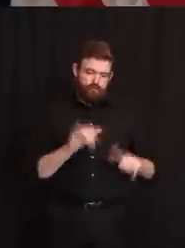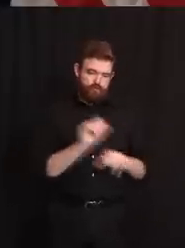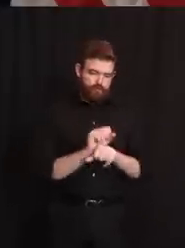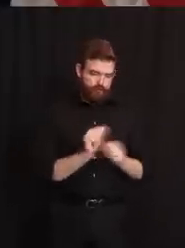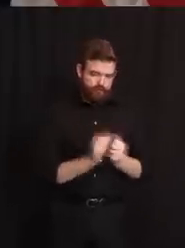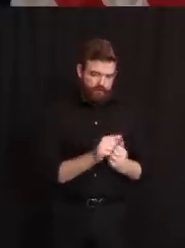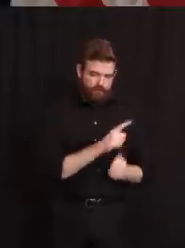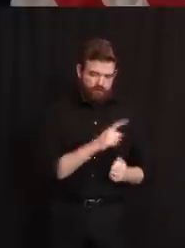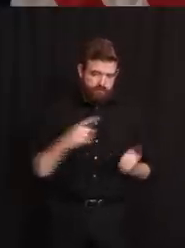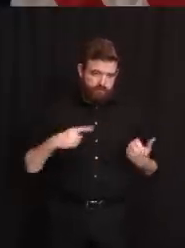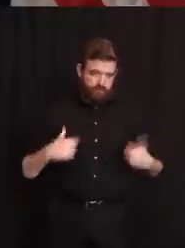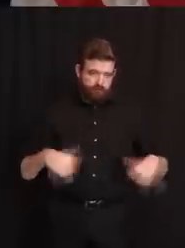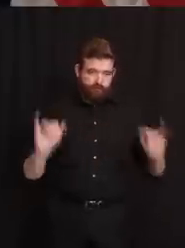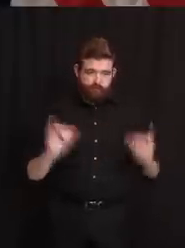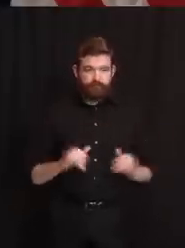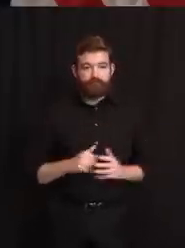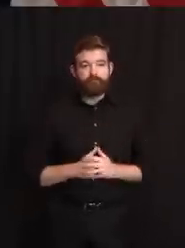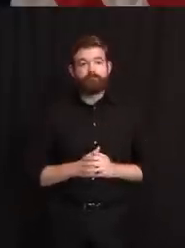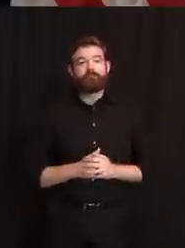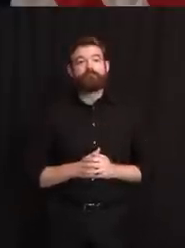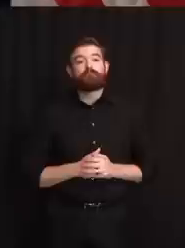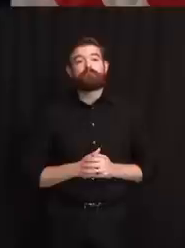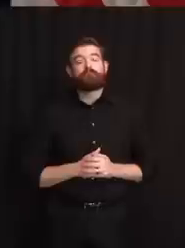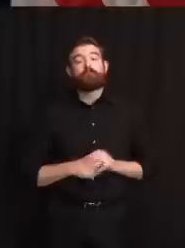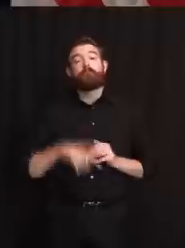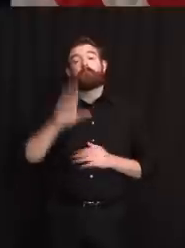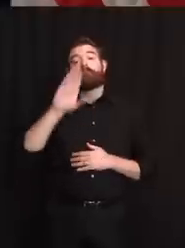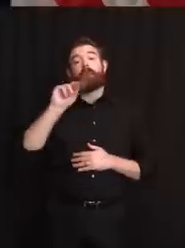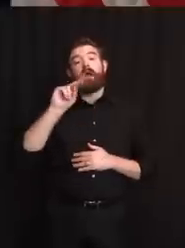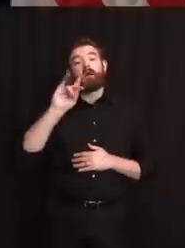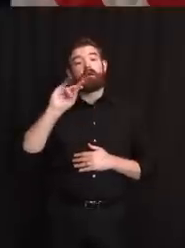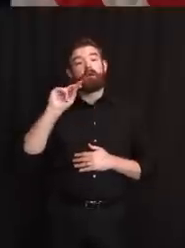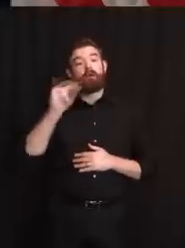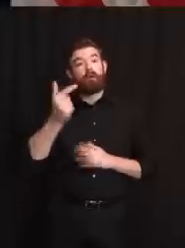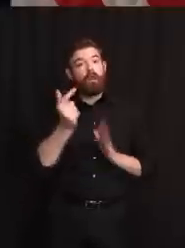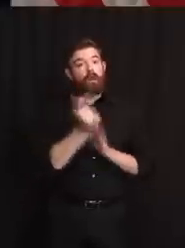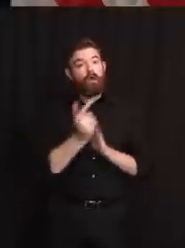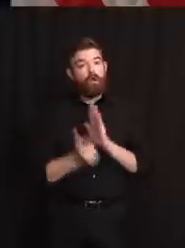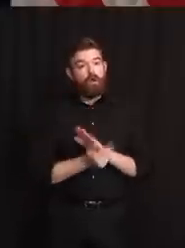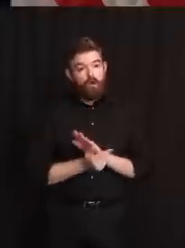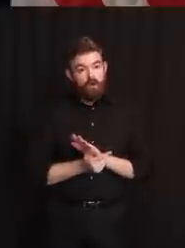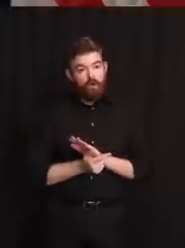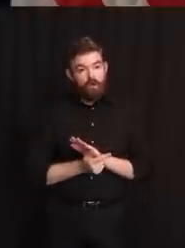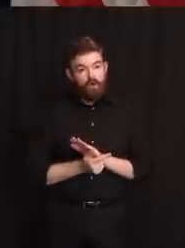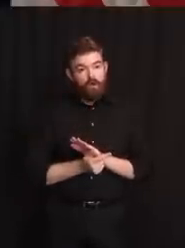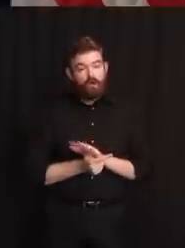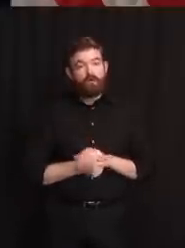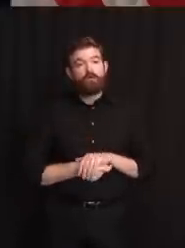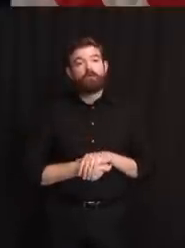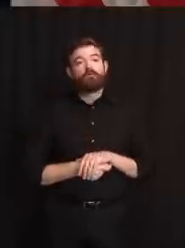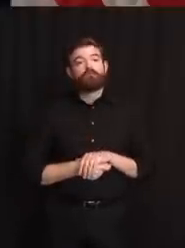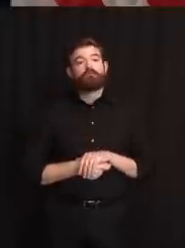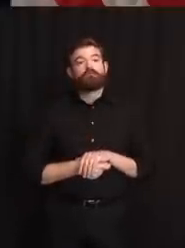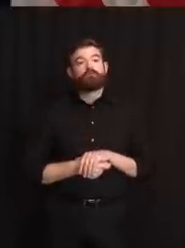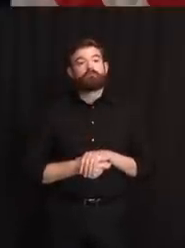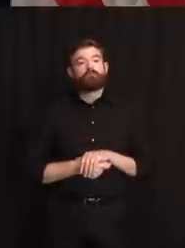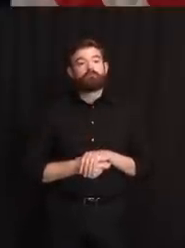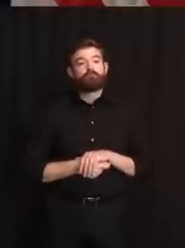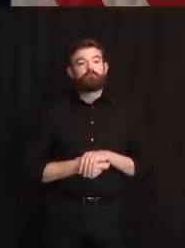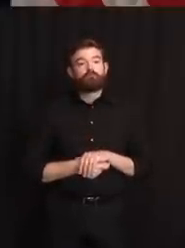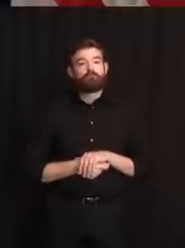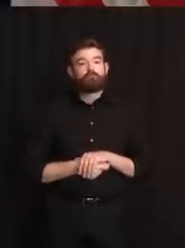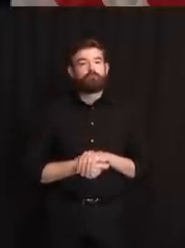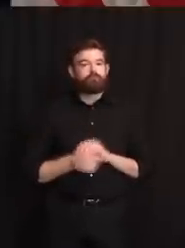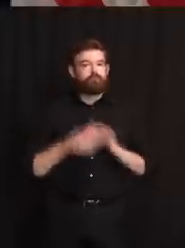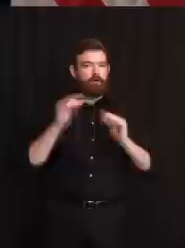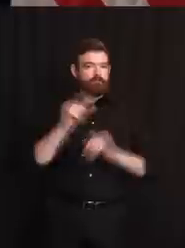is a big step which we need. And I hope not just the full General Assembly, but the Senate will follow suit soon. Judy, you updated